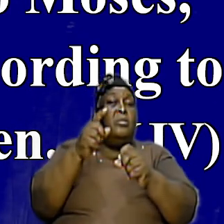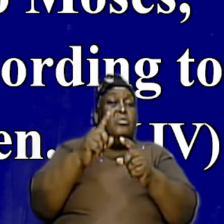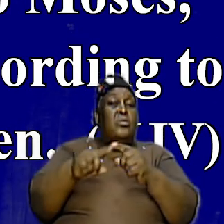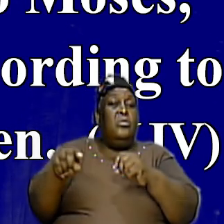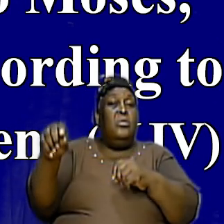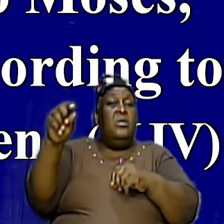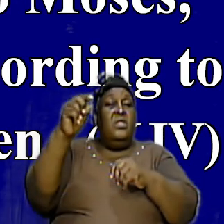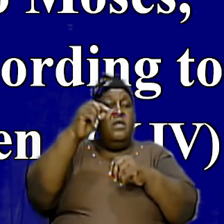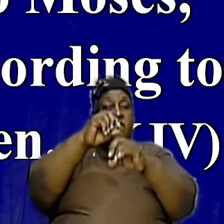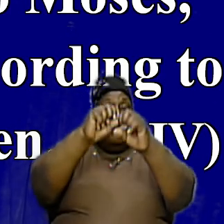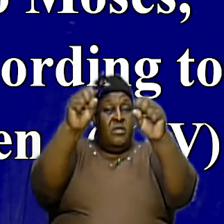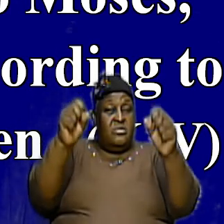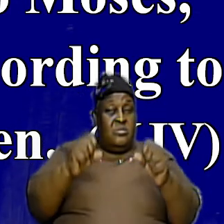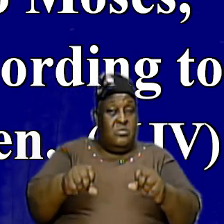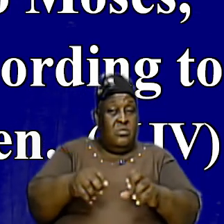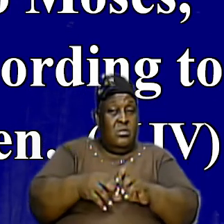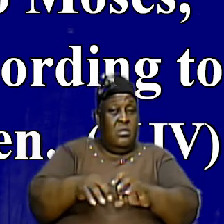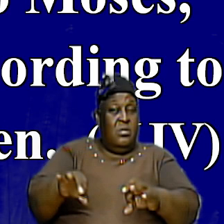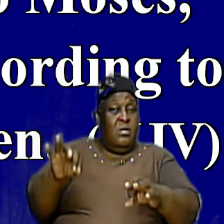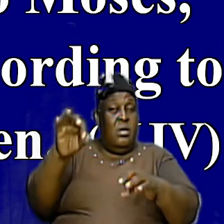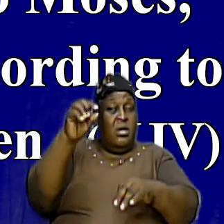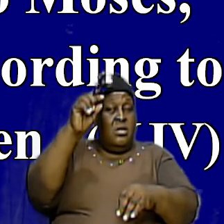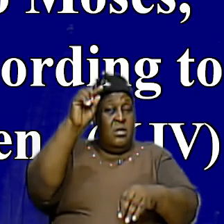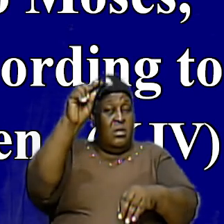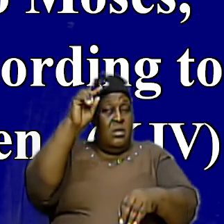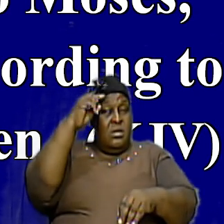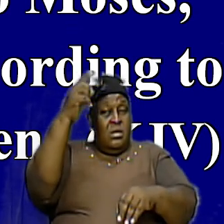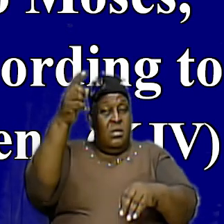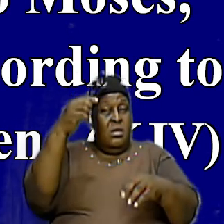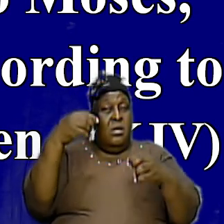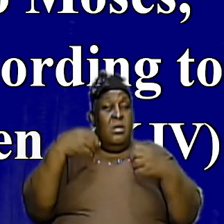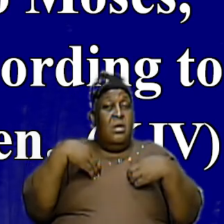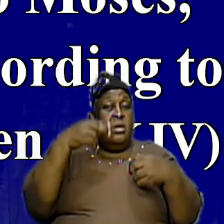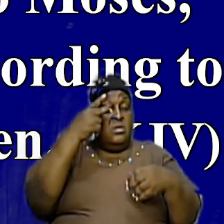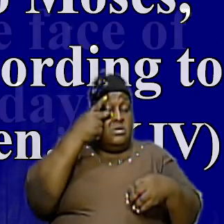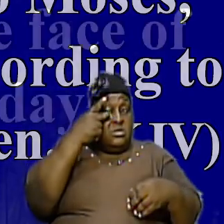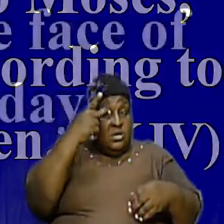to the fashion that he had seen